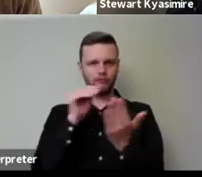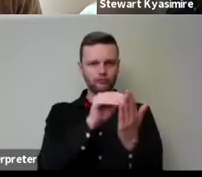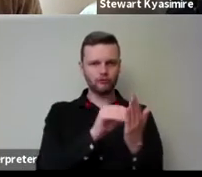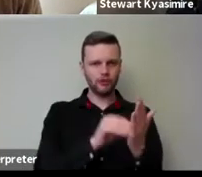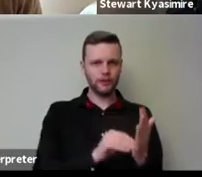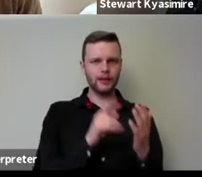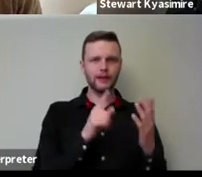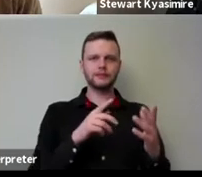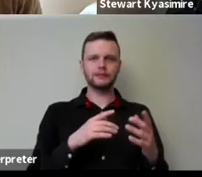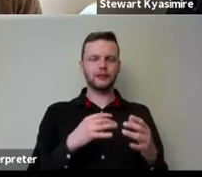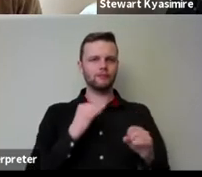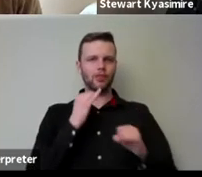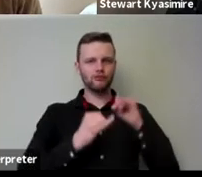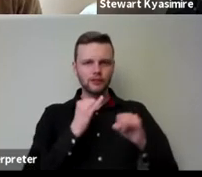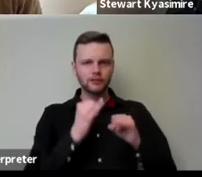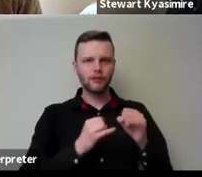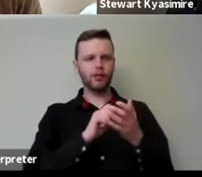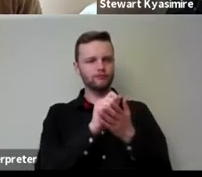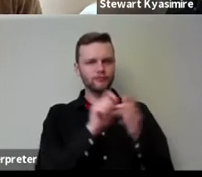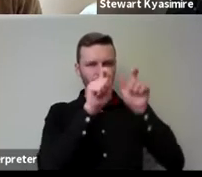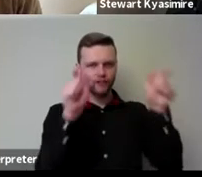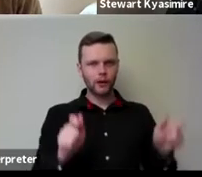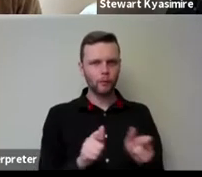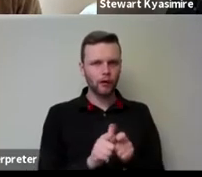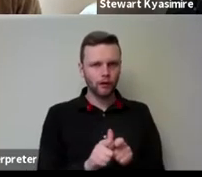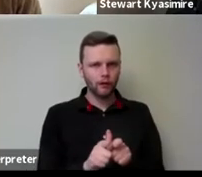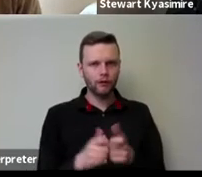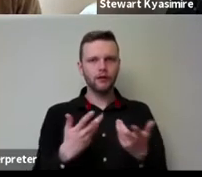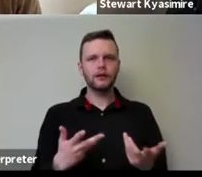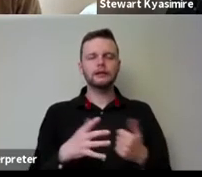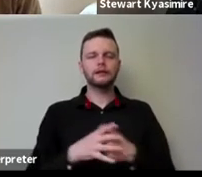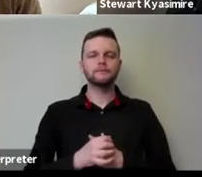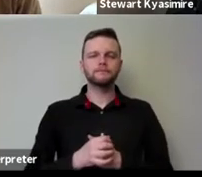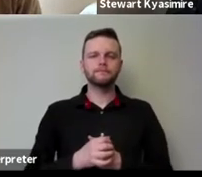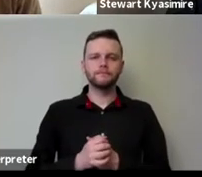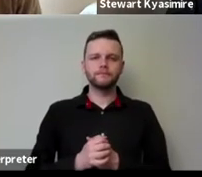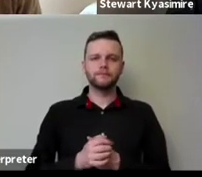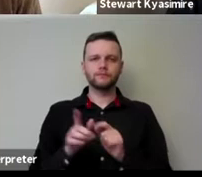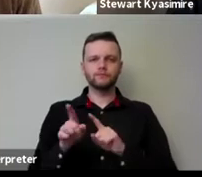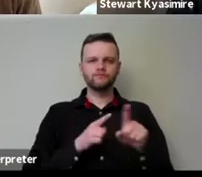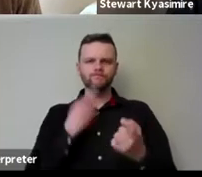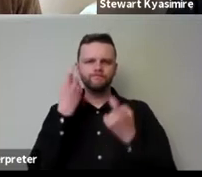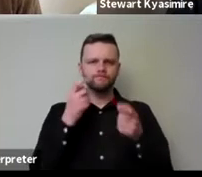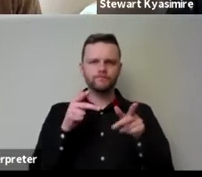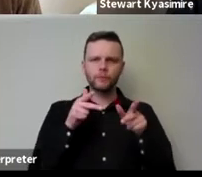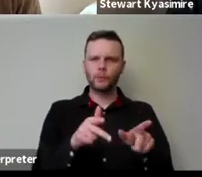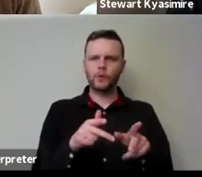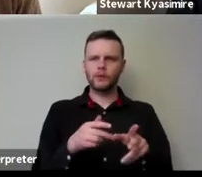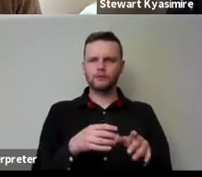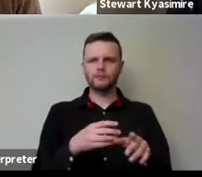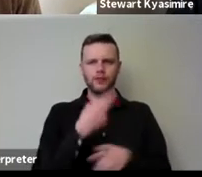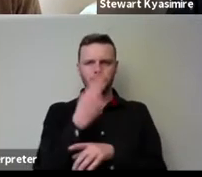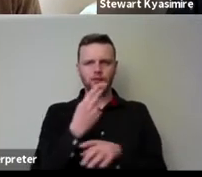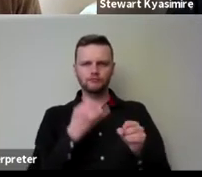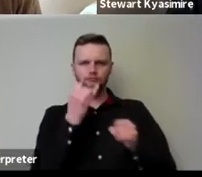a kind of critical vocabulary or a critical framework that kind of addresses things in in in in the way that are you know is critically addressed in if you